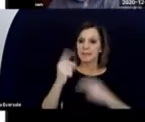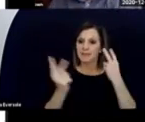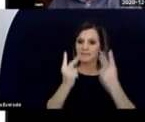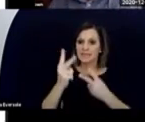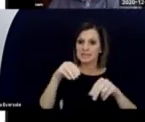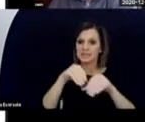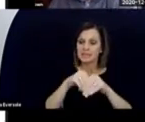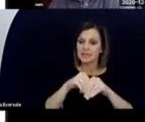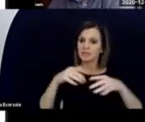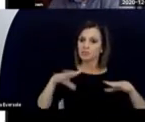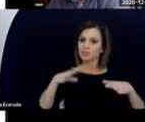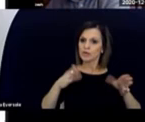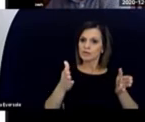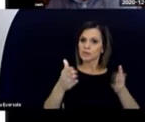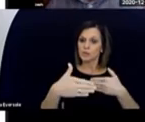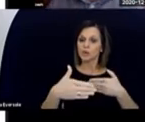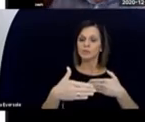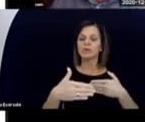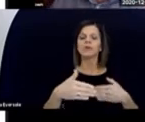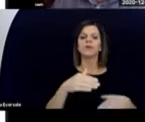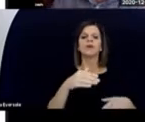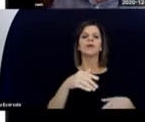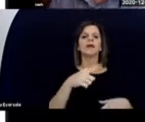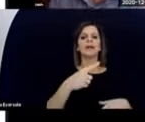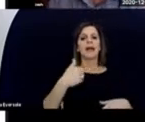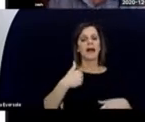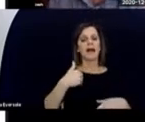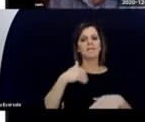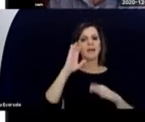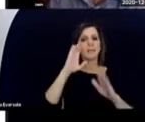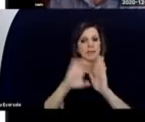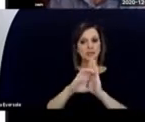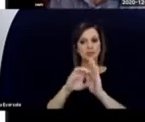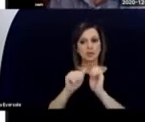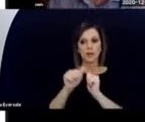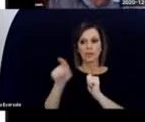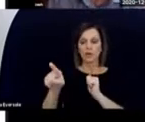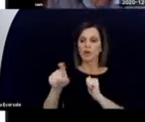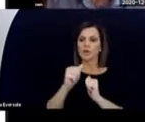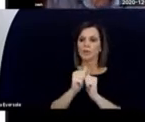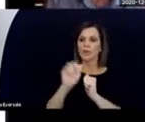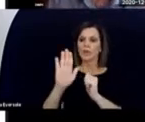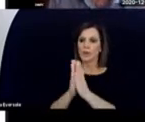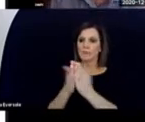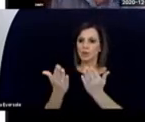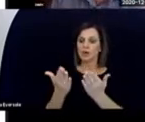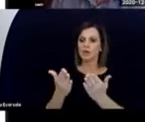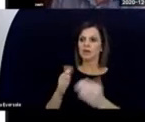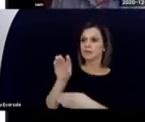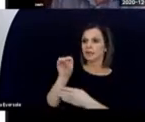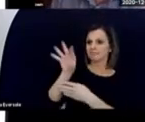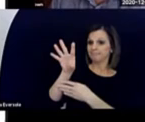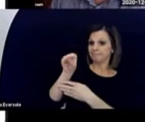a photo in this singer's biography, and she says it was one of the greatest moments in her life.